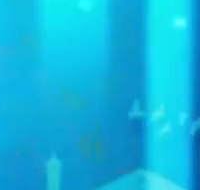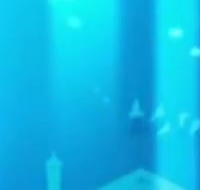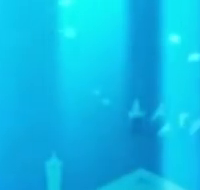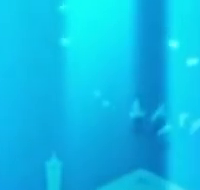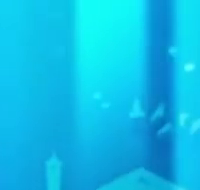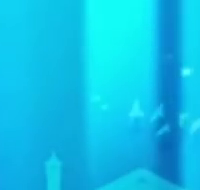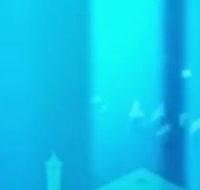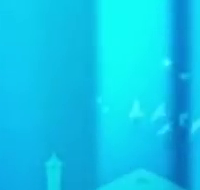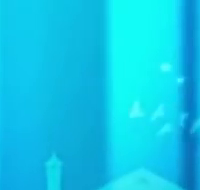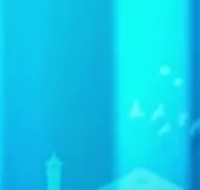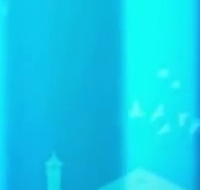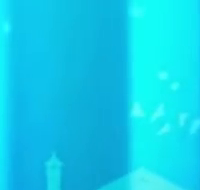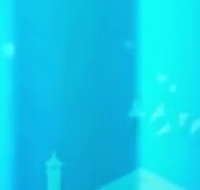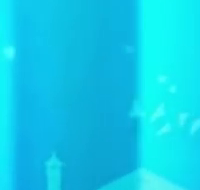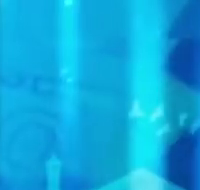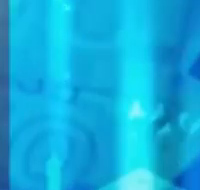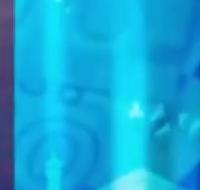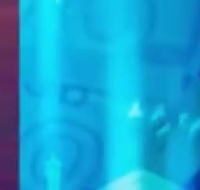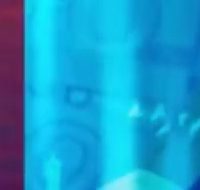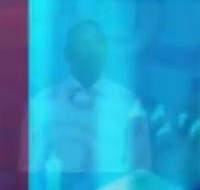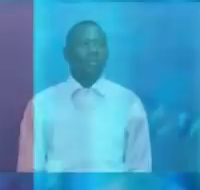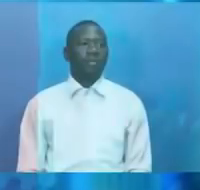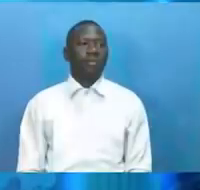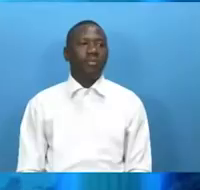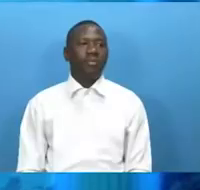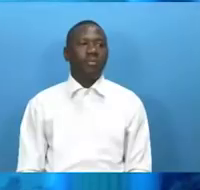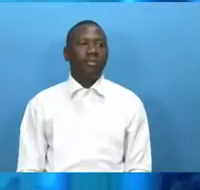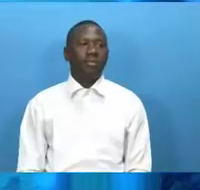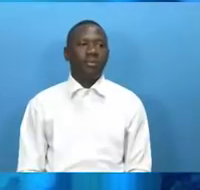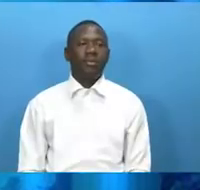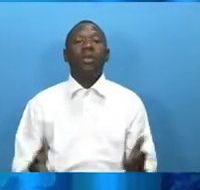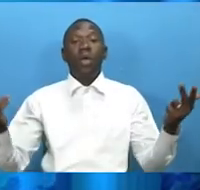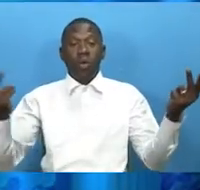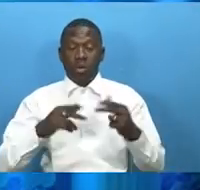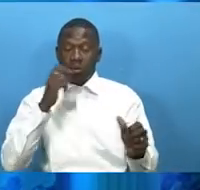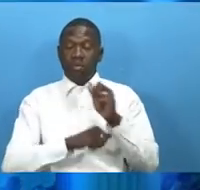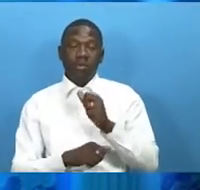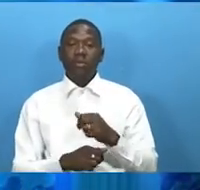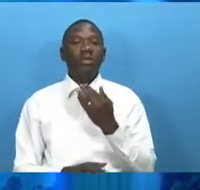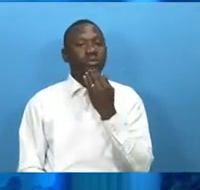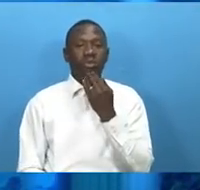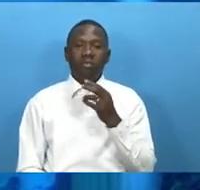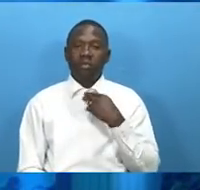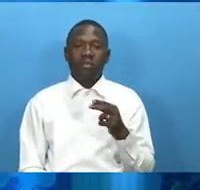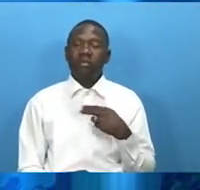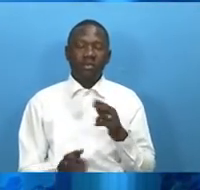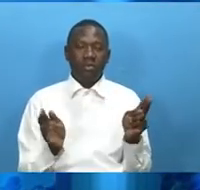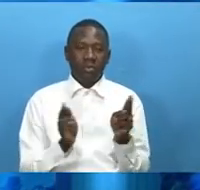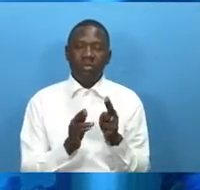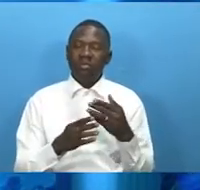welcome back and sorry for that brief